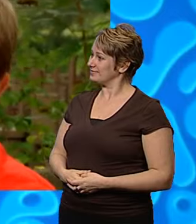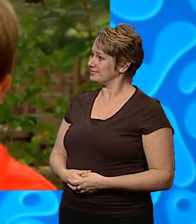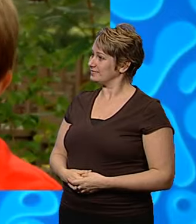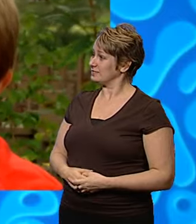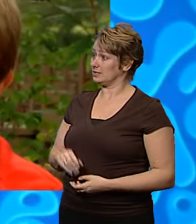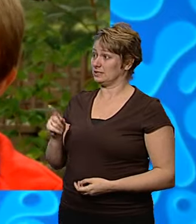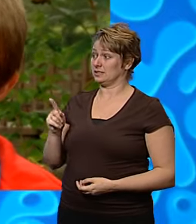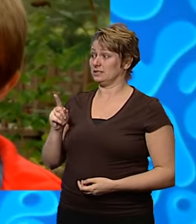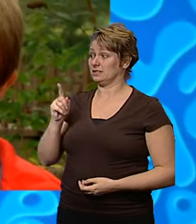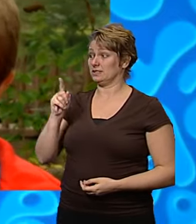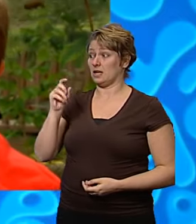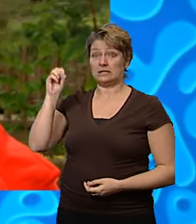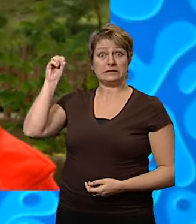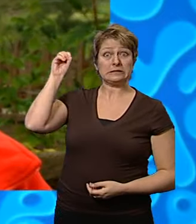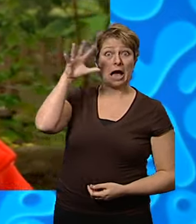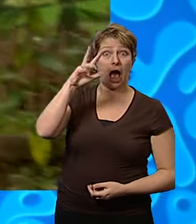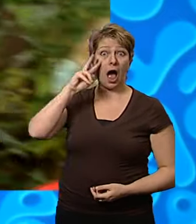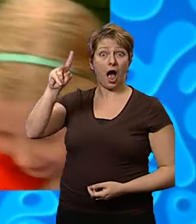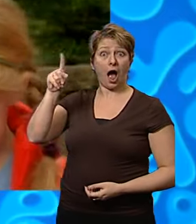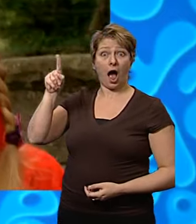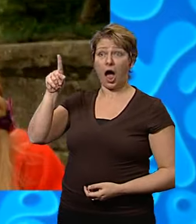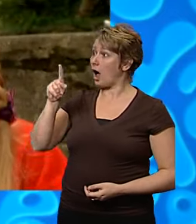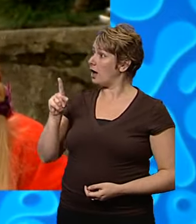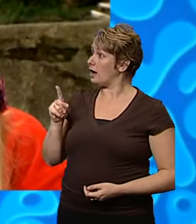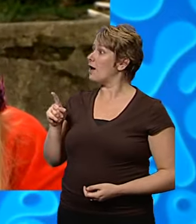Hey, look, there's the sun. Right there.